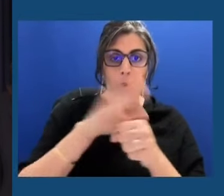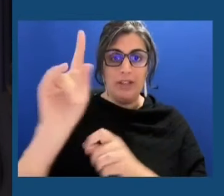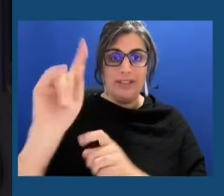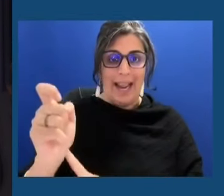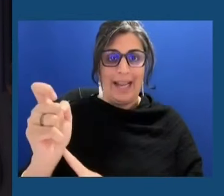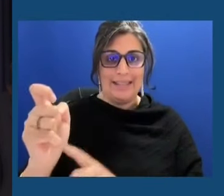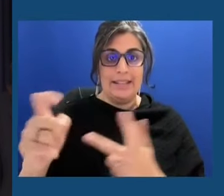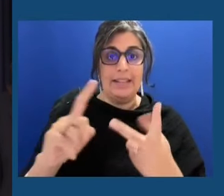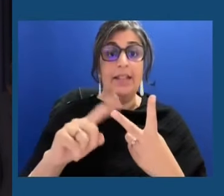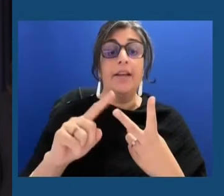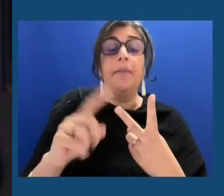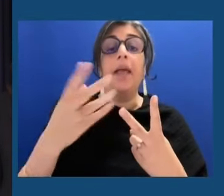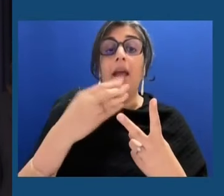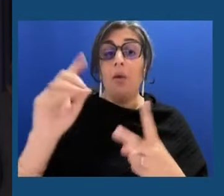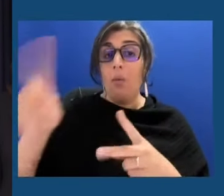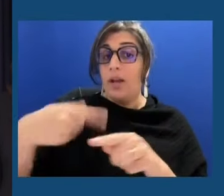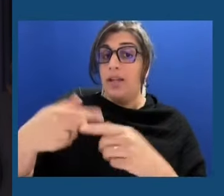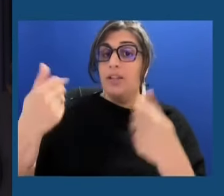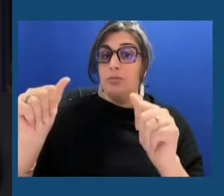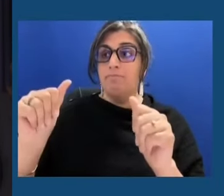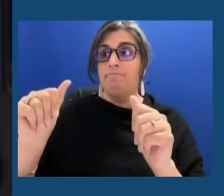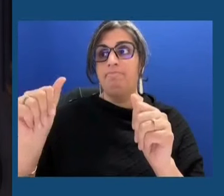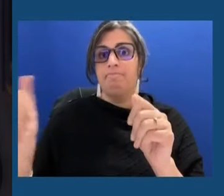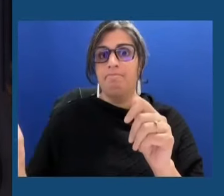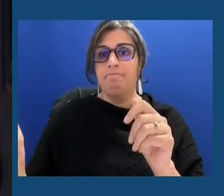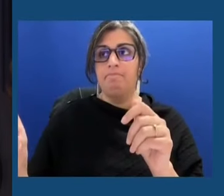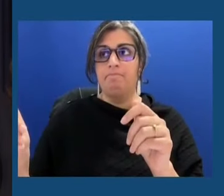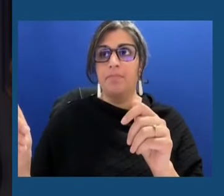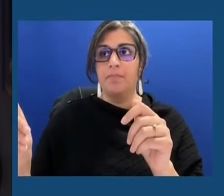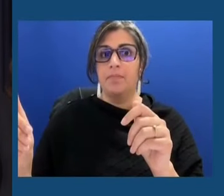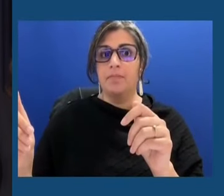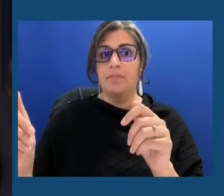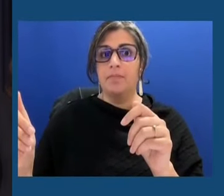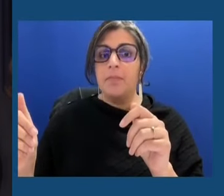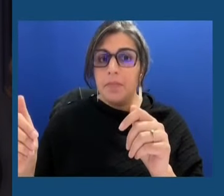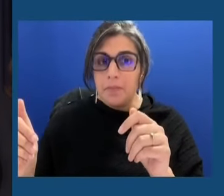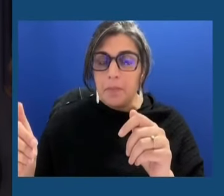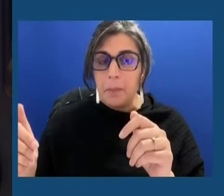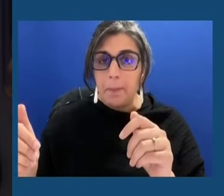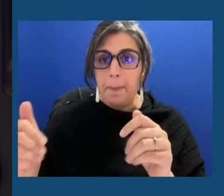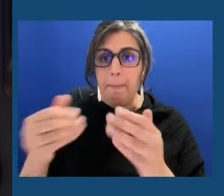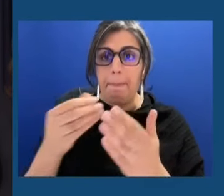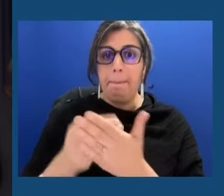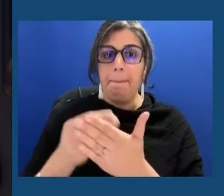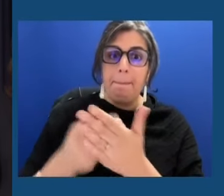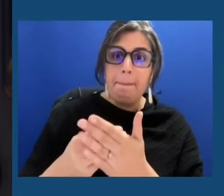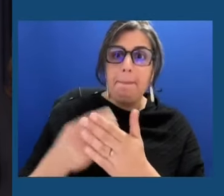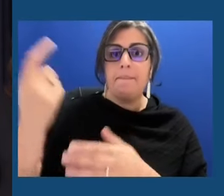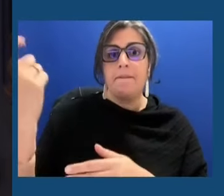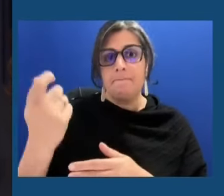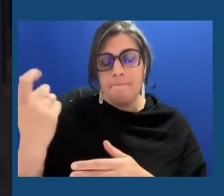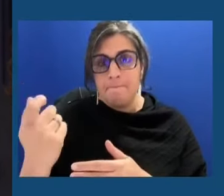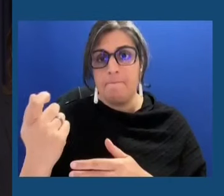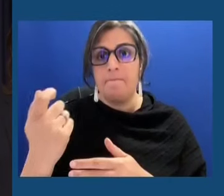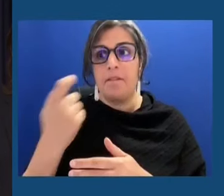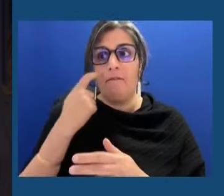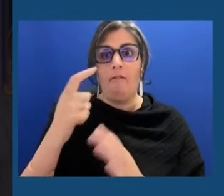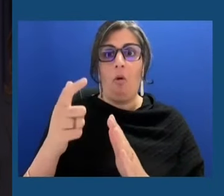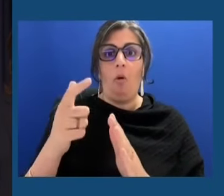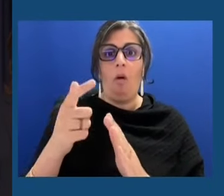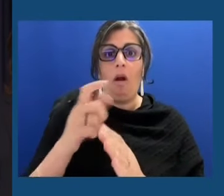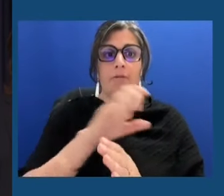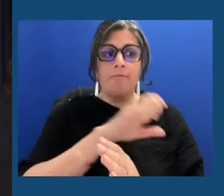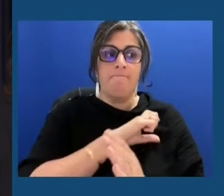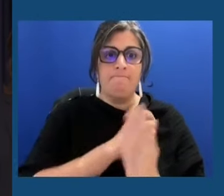he sought to eliminate funds and grants for law enforcement officers